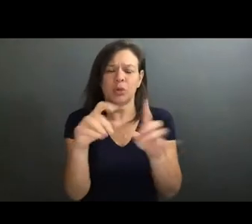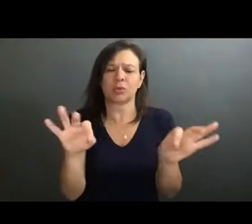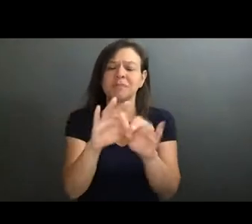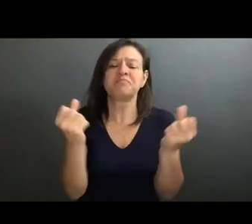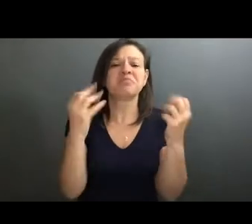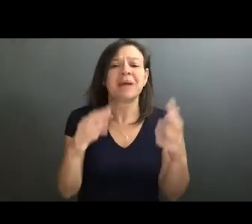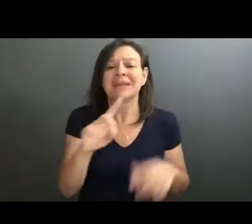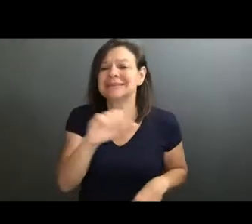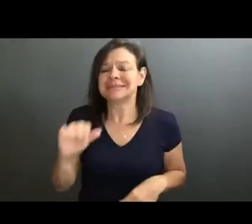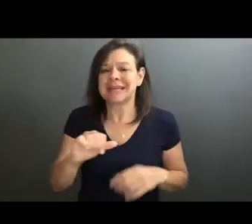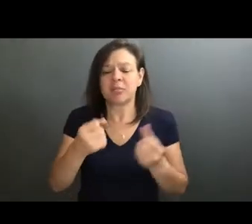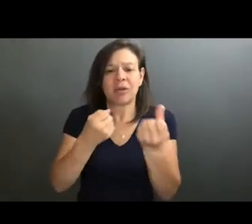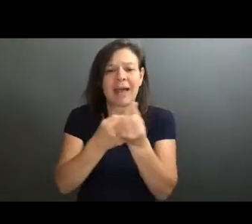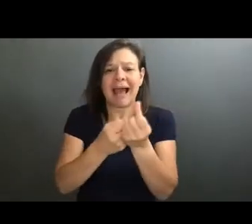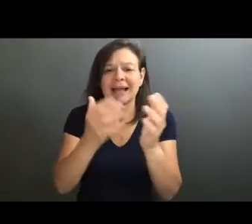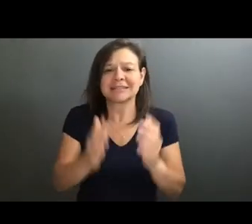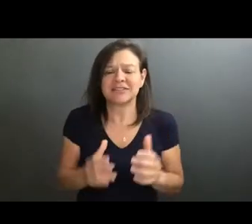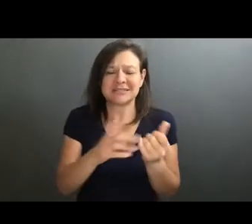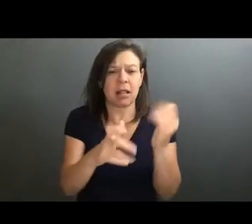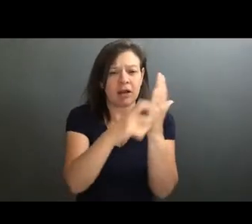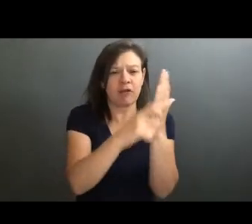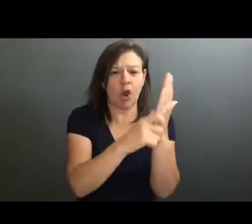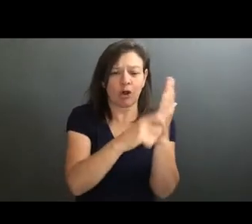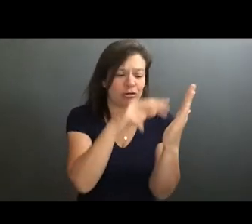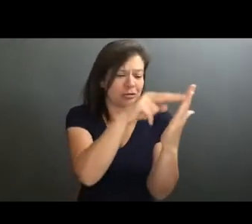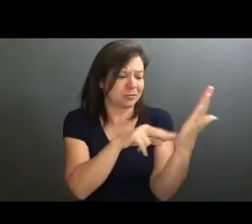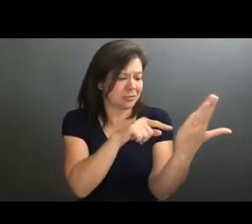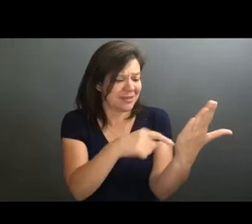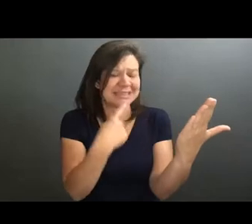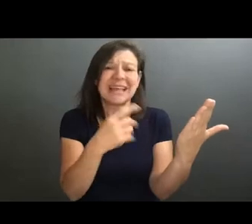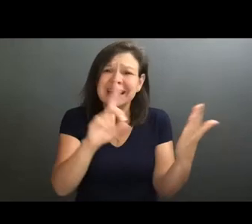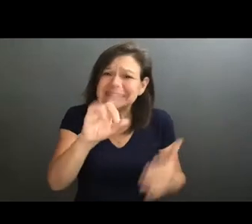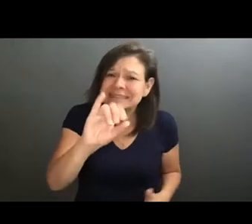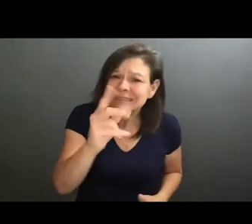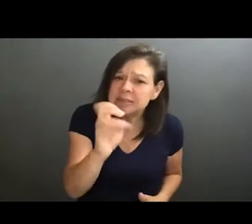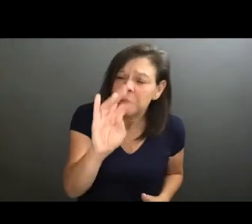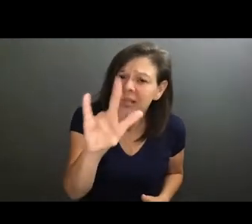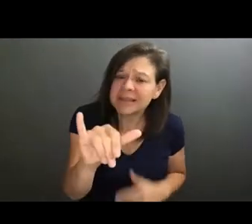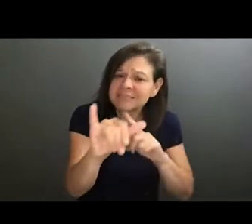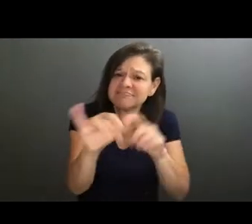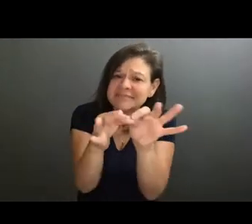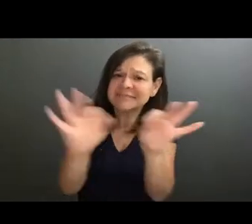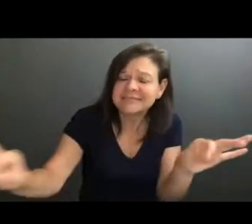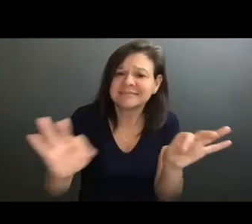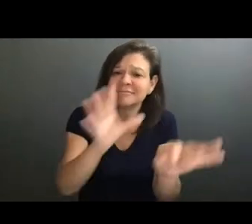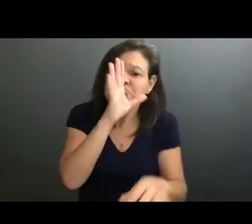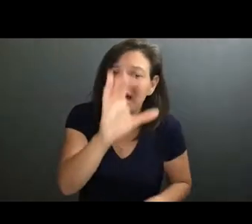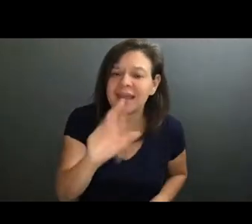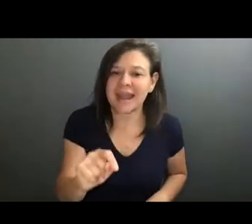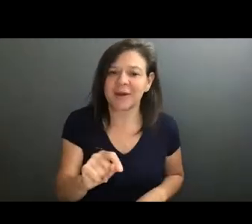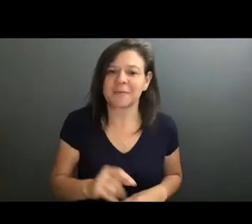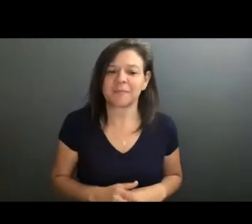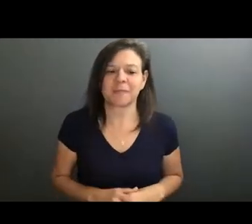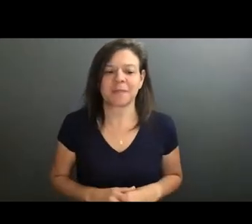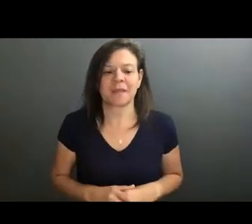activists, I feel like I see a lot of articles that, you know, to say, to say that word disability or one time that the